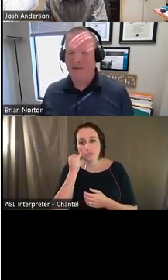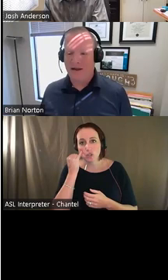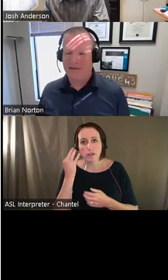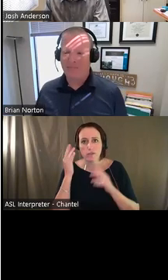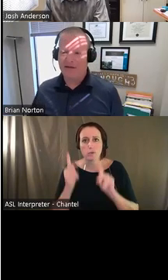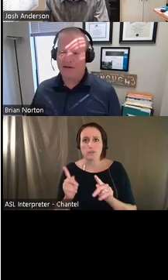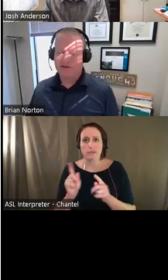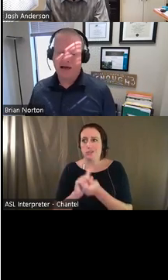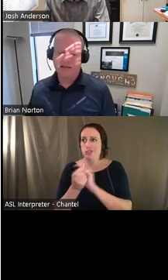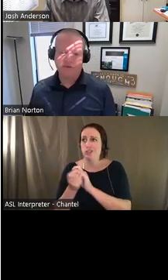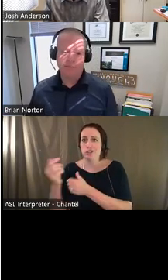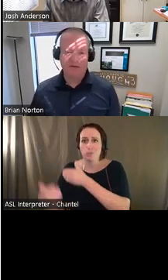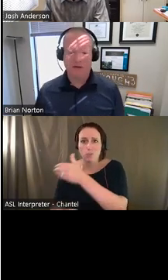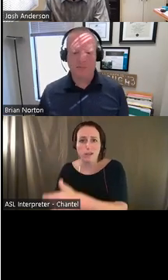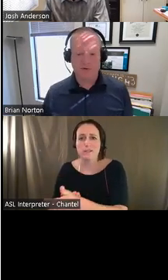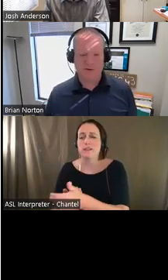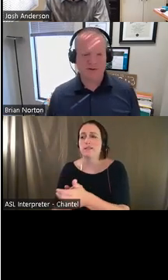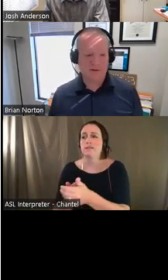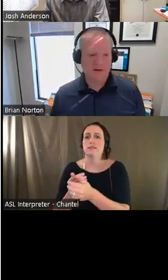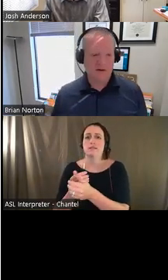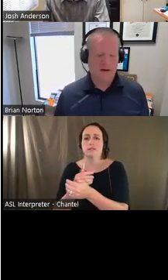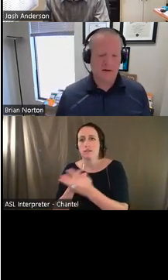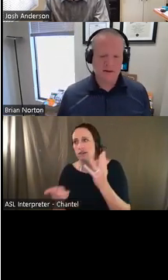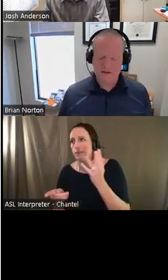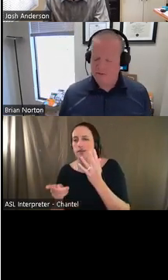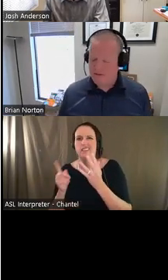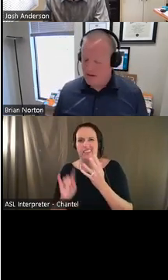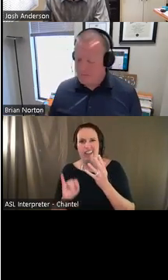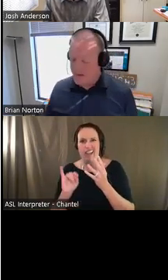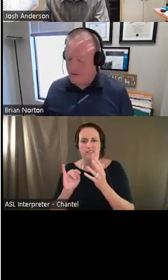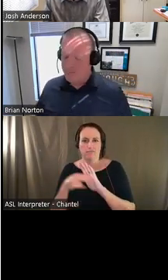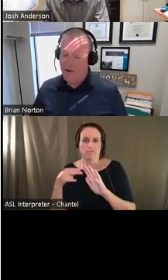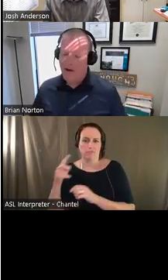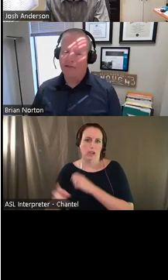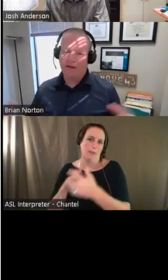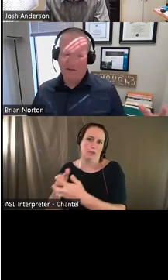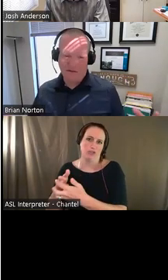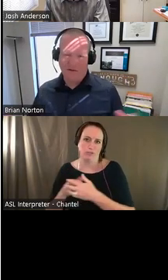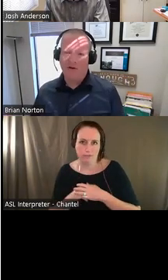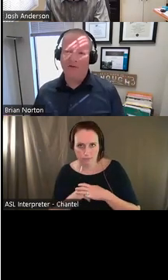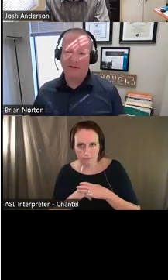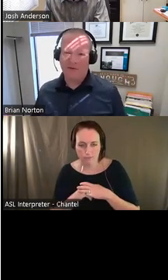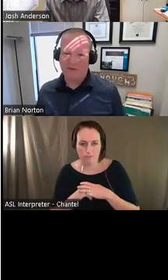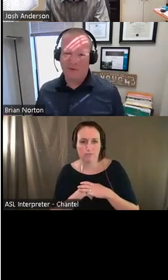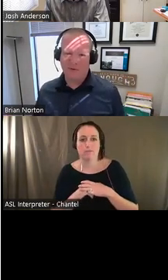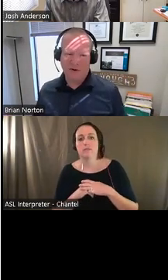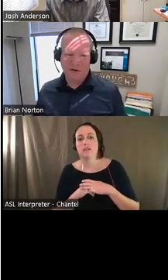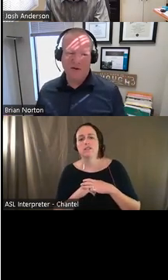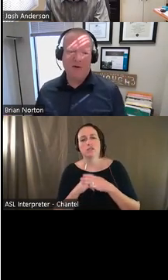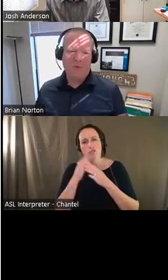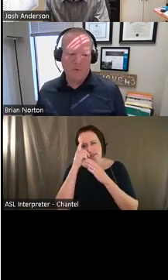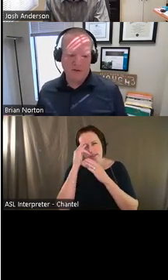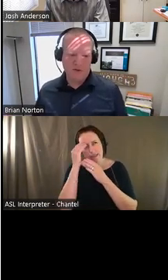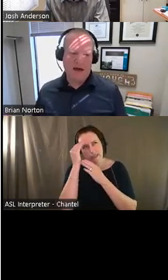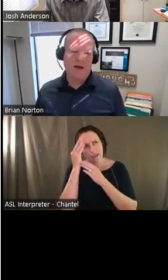you've accommodated that particular task for a particular person. Um, and so thinking about broadly, you know, all the things that we do at work,